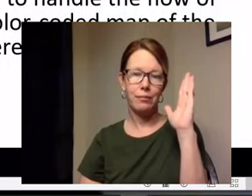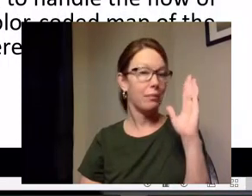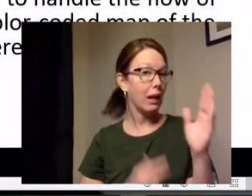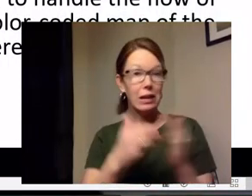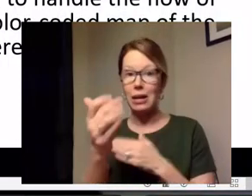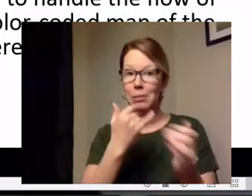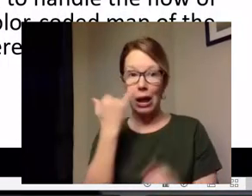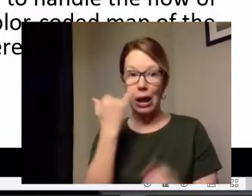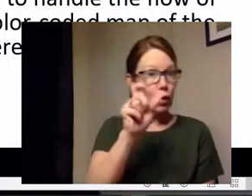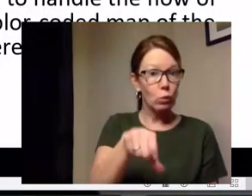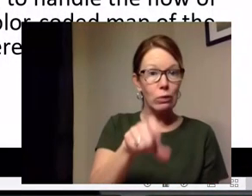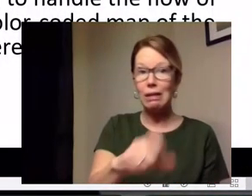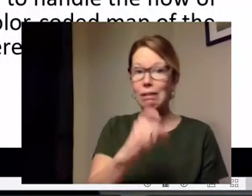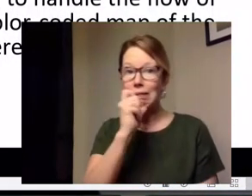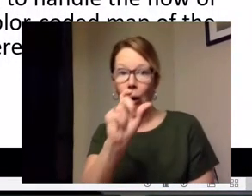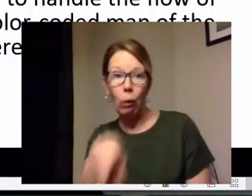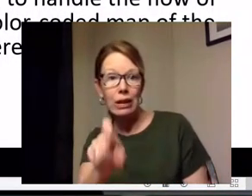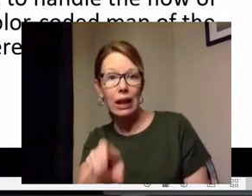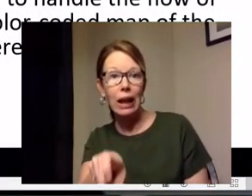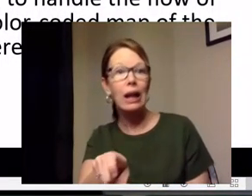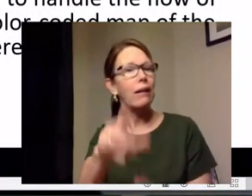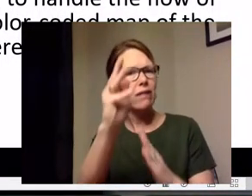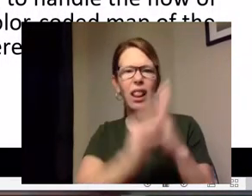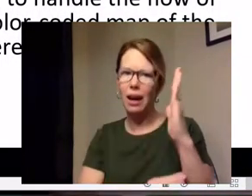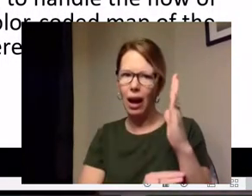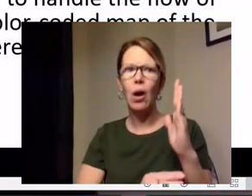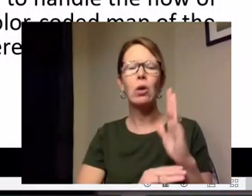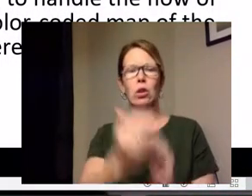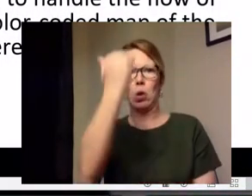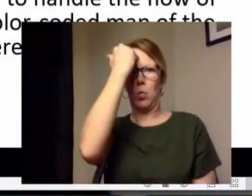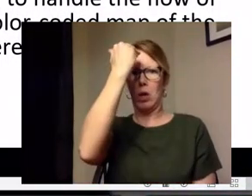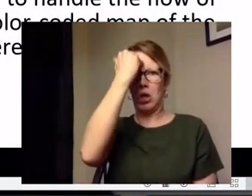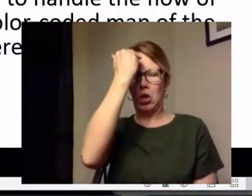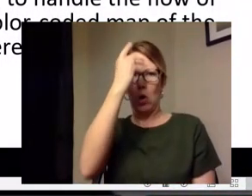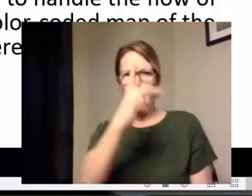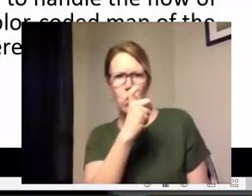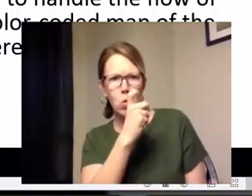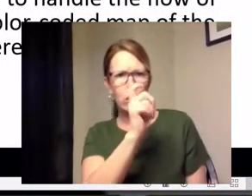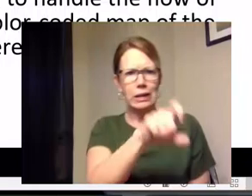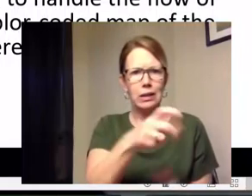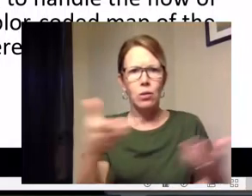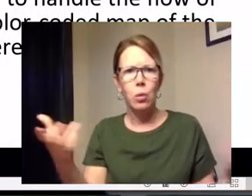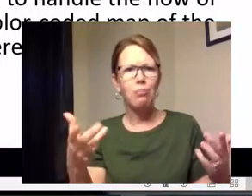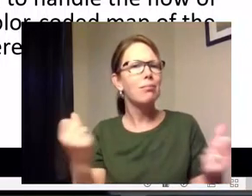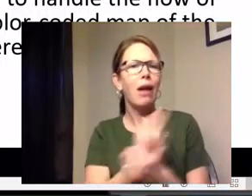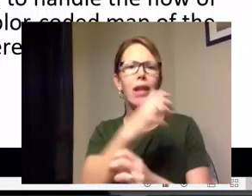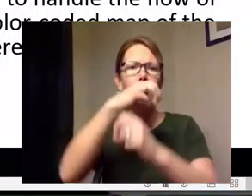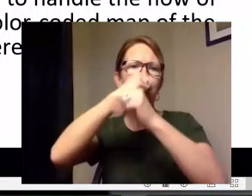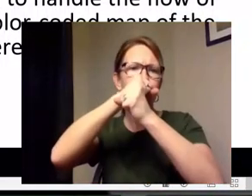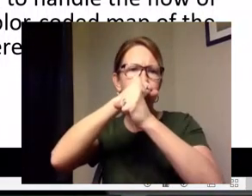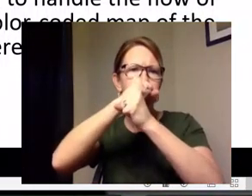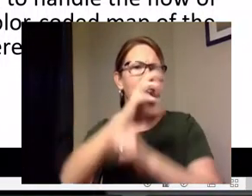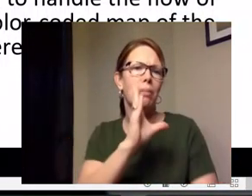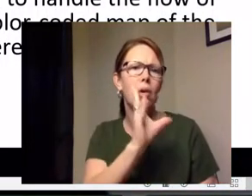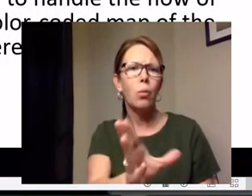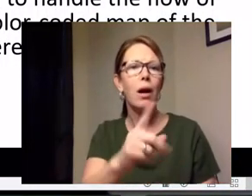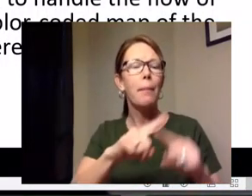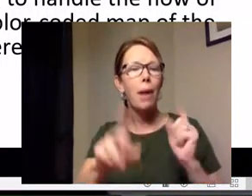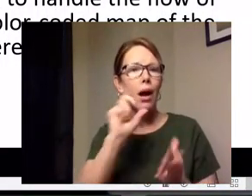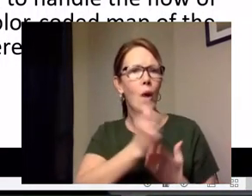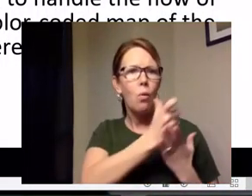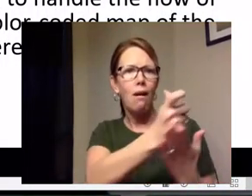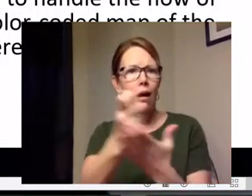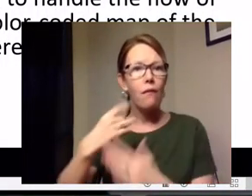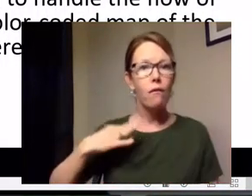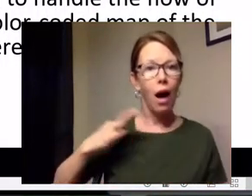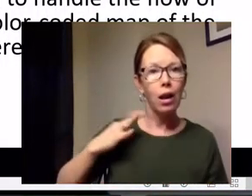needs right now so that we know you don't so that we have a record of that it'll be confidential but it will help organizations volunteers